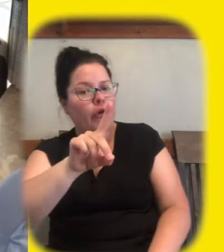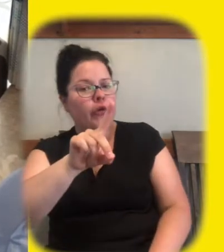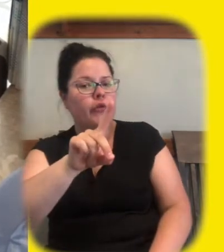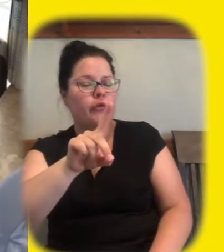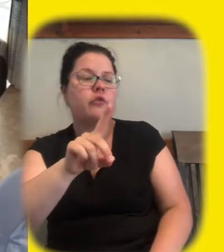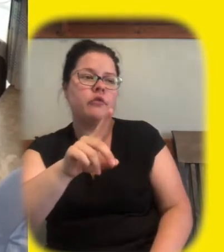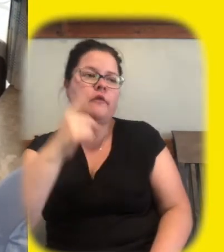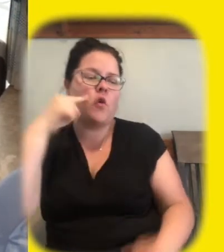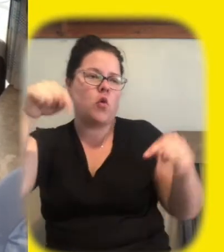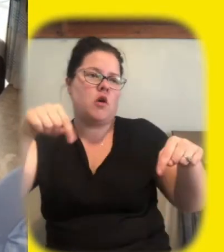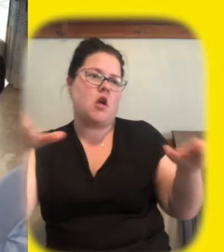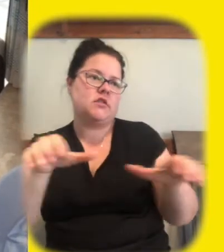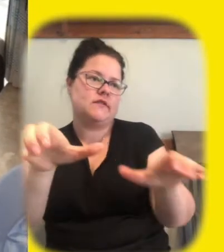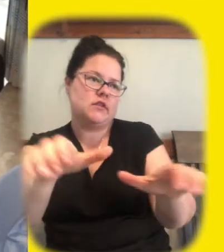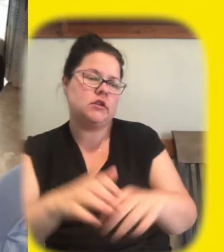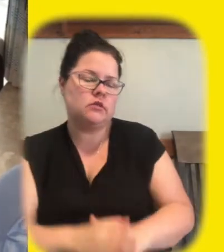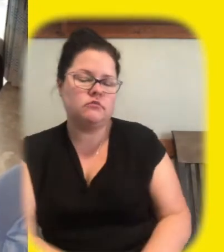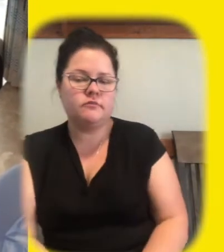use for this activity